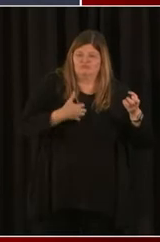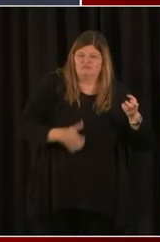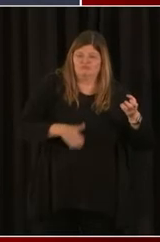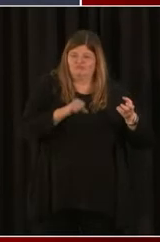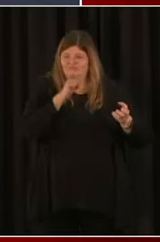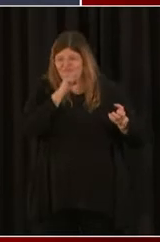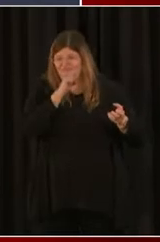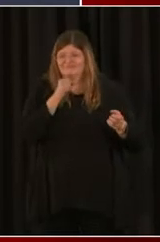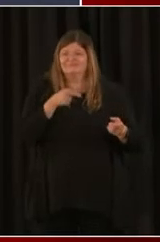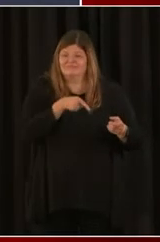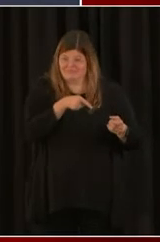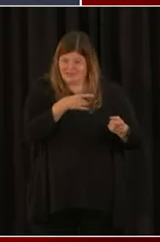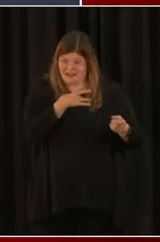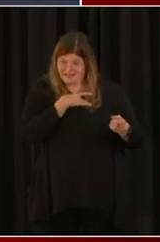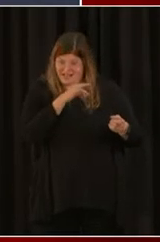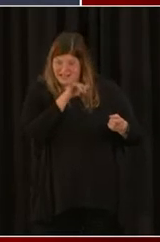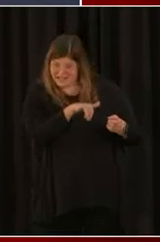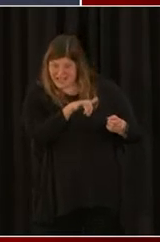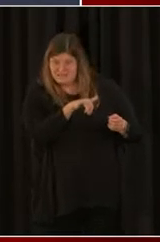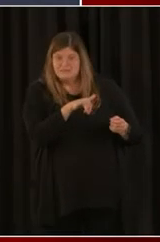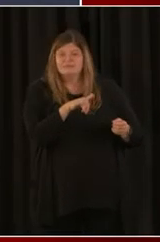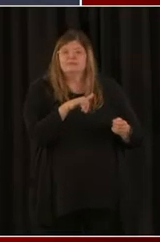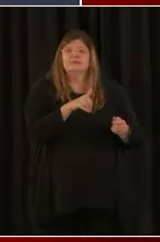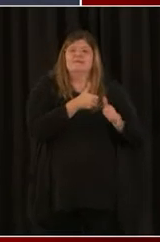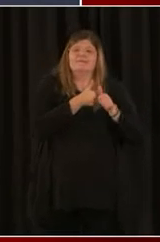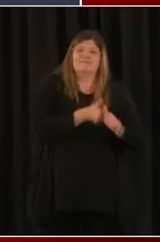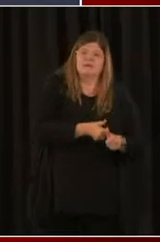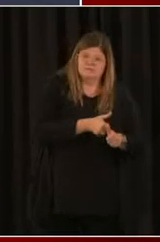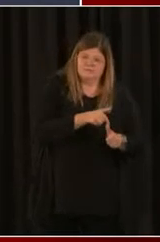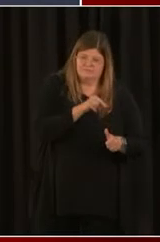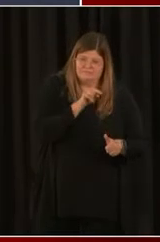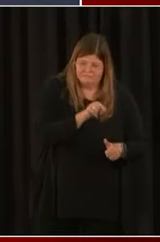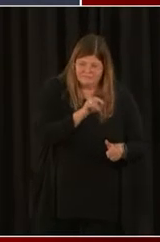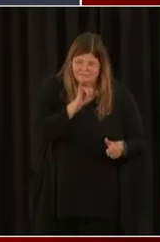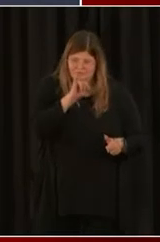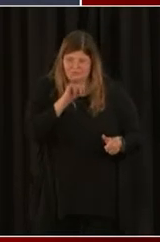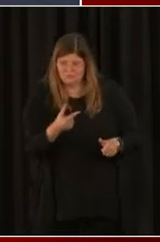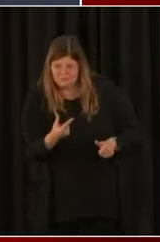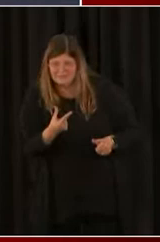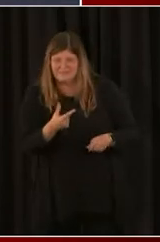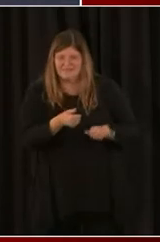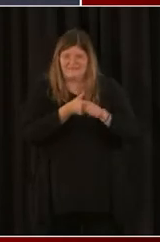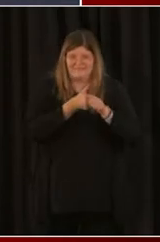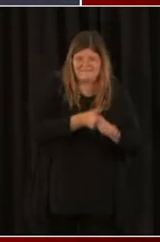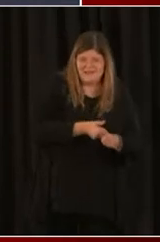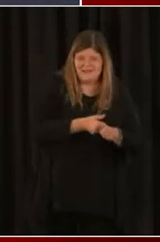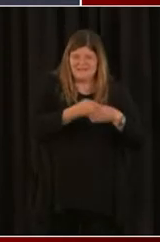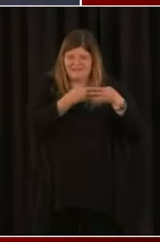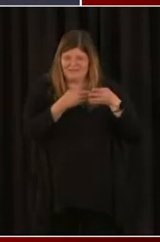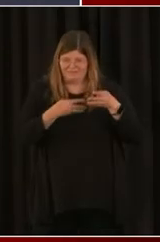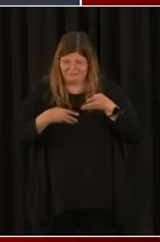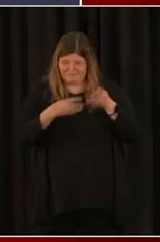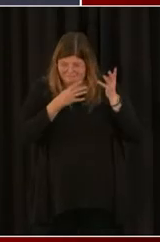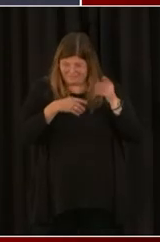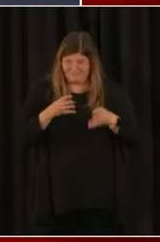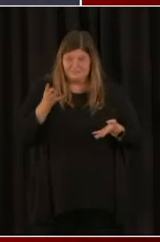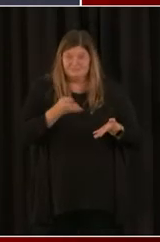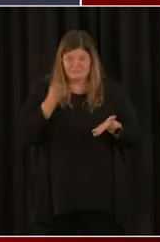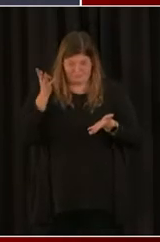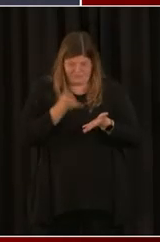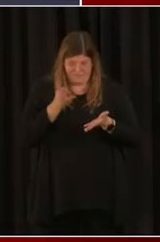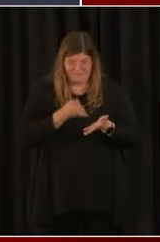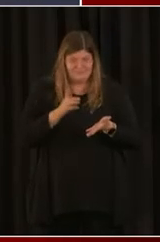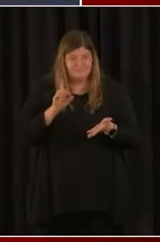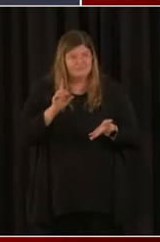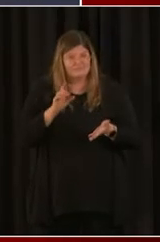Hello, this is Cora. And my answer to that question would be is that we look at everything that we may be